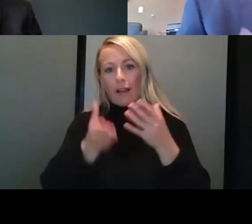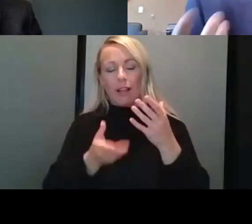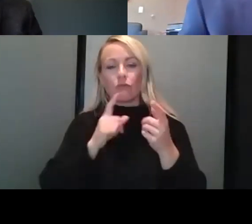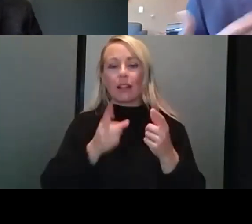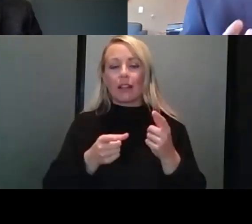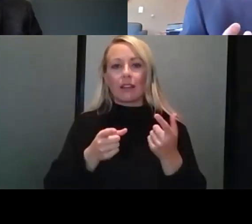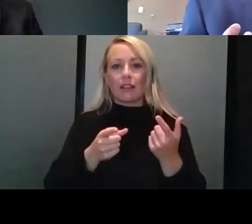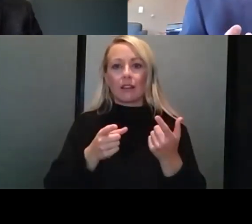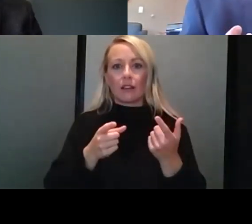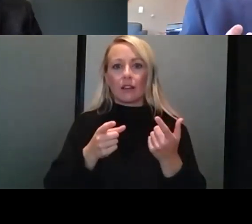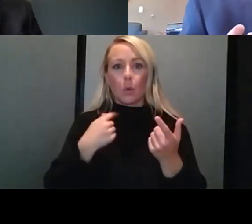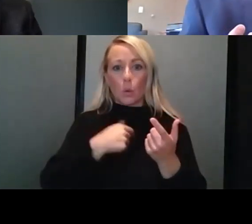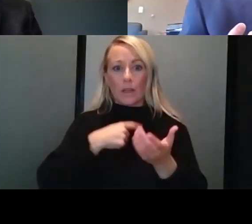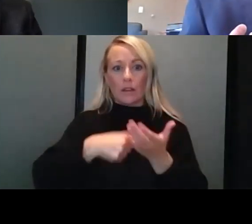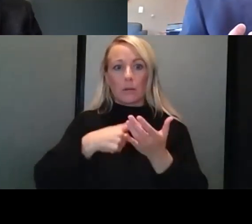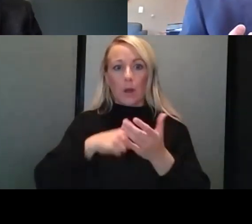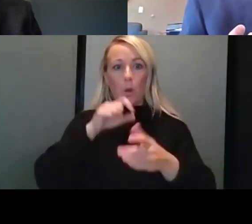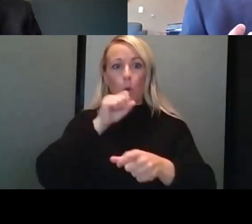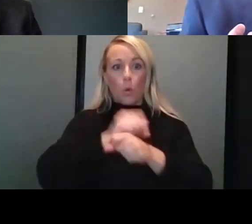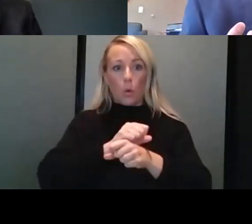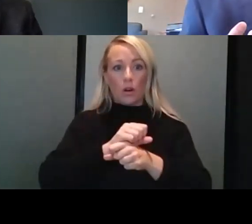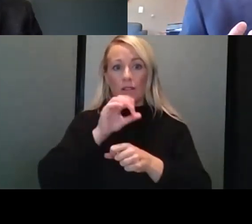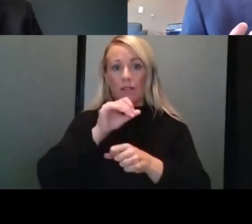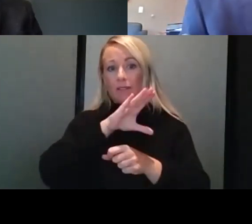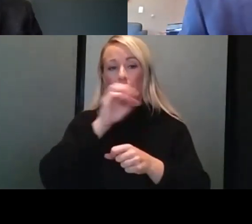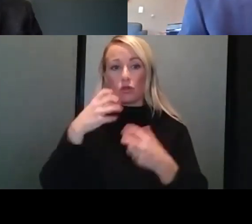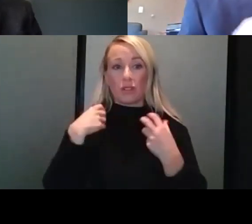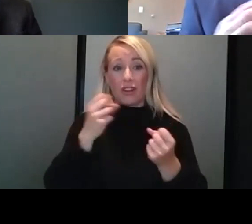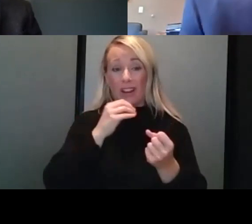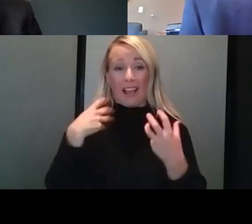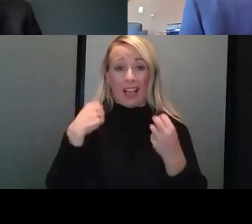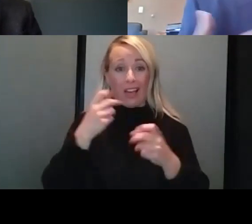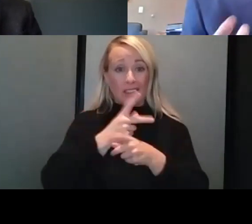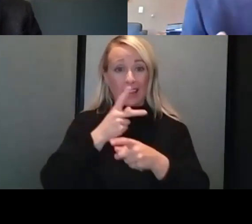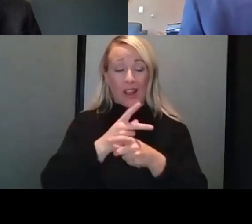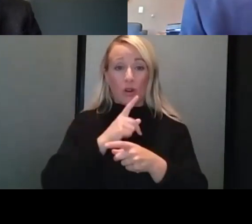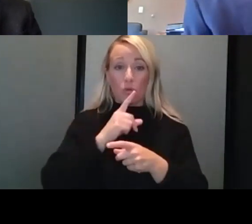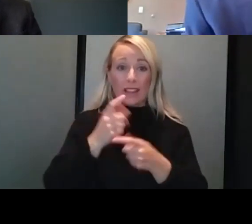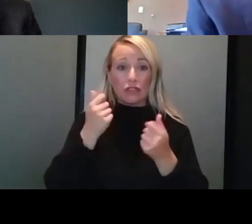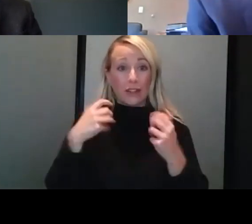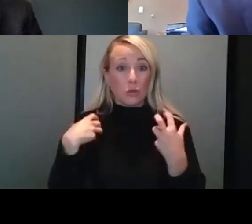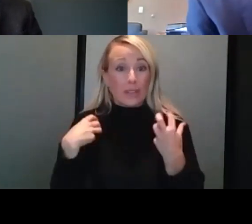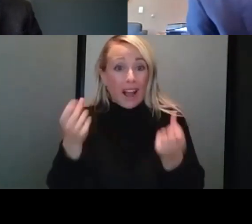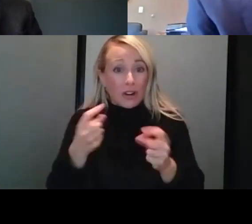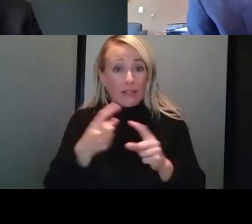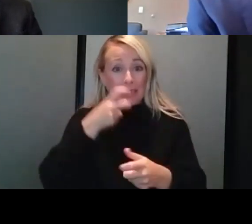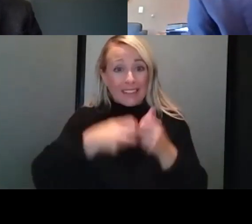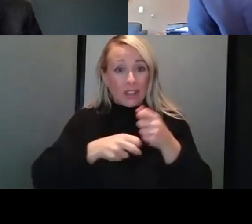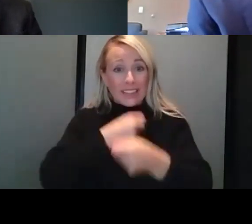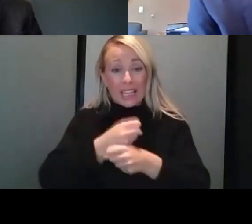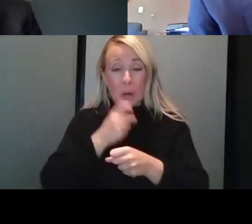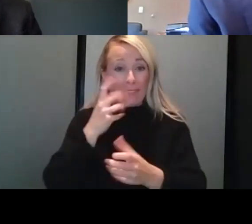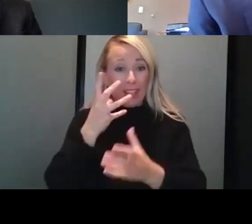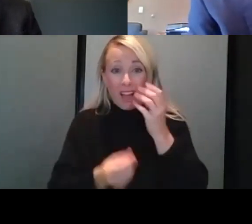we all talk about workforce recovery and healthcare coming out of a difficult year. And everybody's facing the same thing where we've lost a lot of nurses,